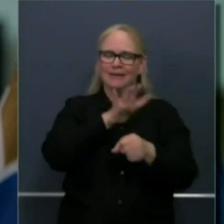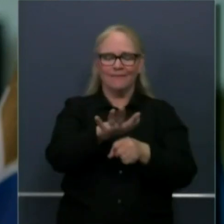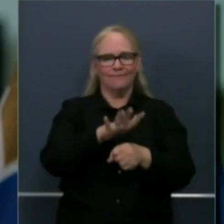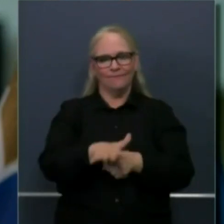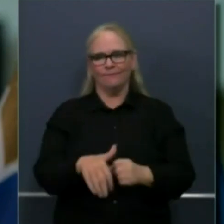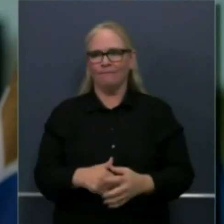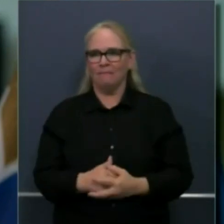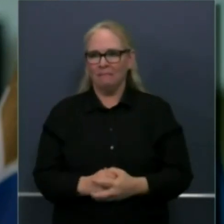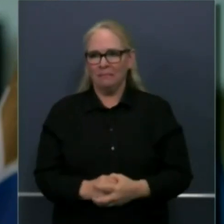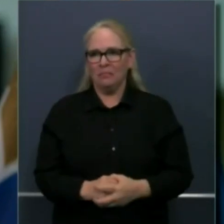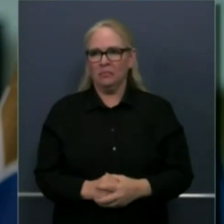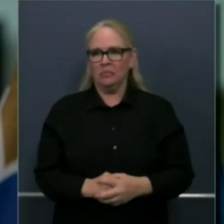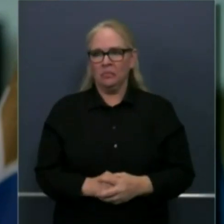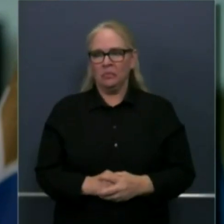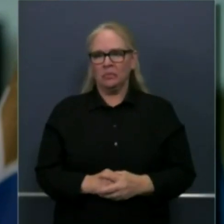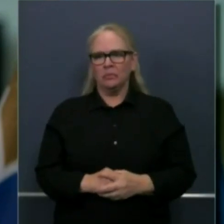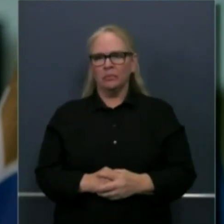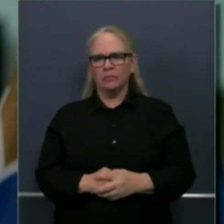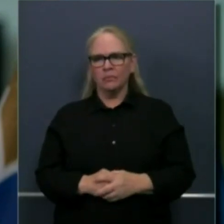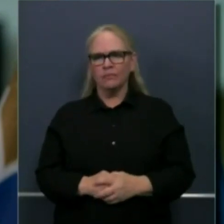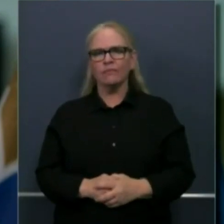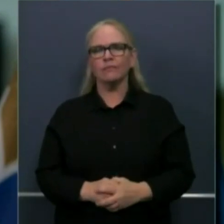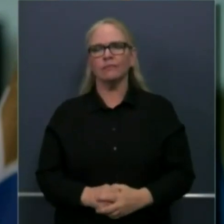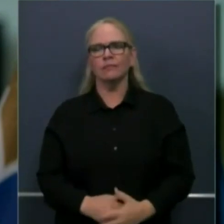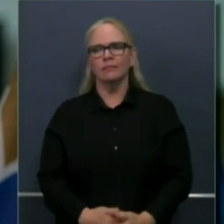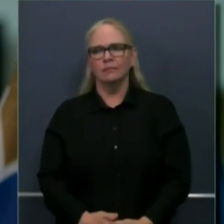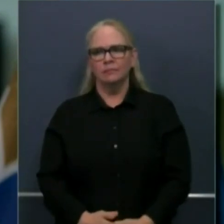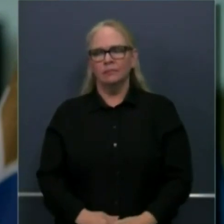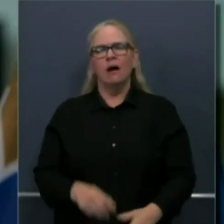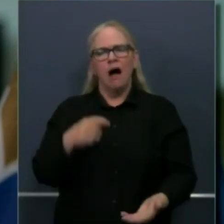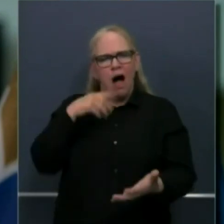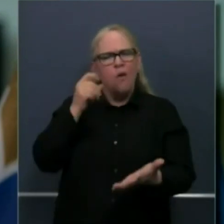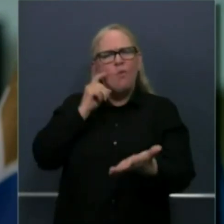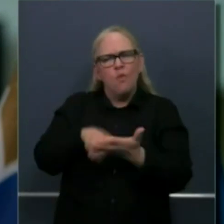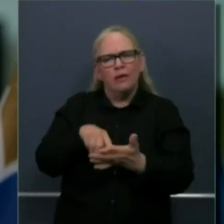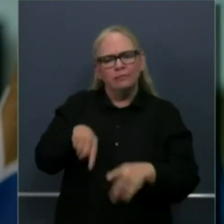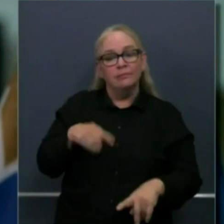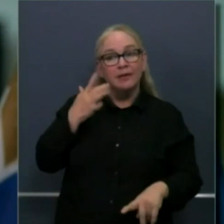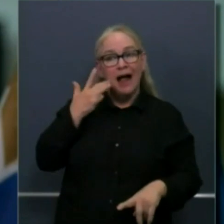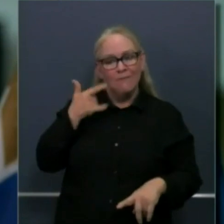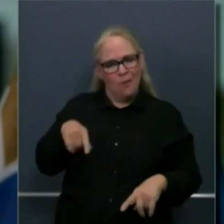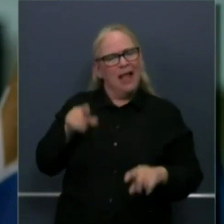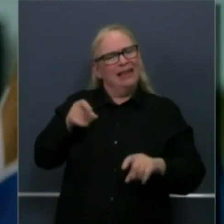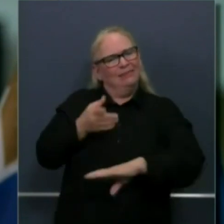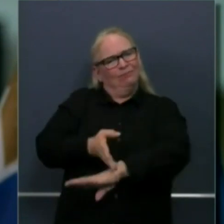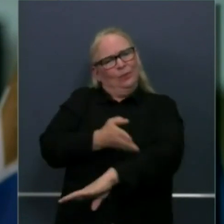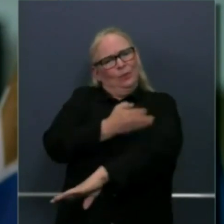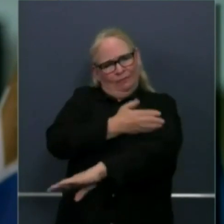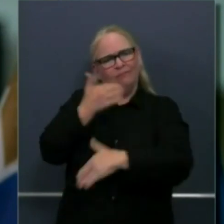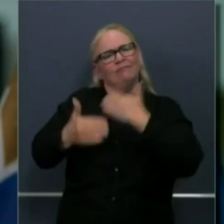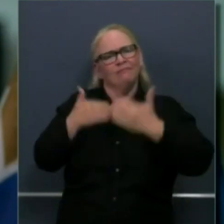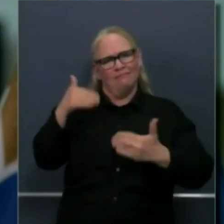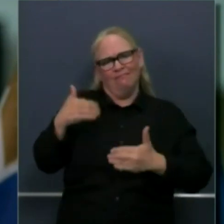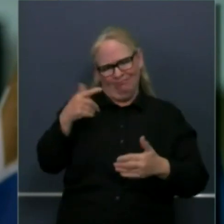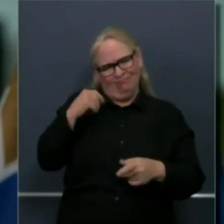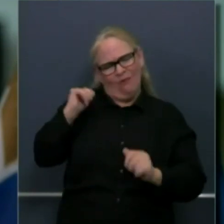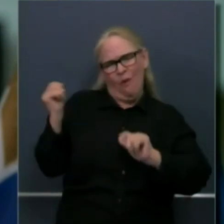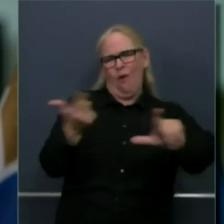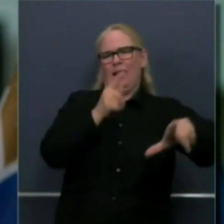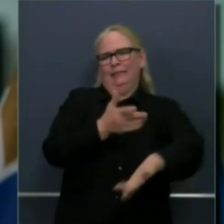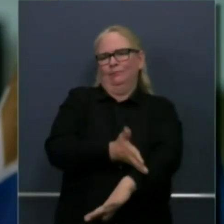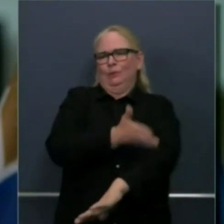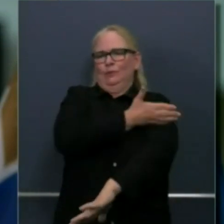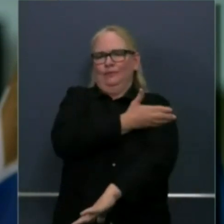early on that we needed to do more and do better. As a consequence we pushed the reset button we put together a new team